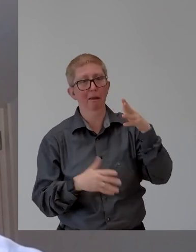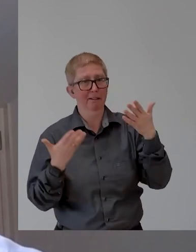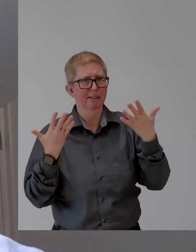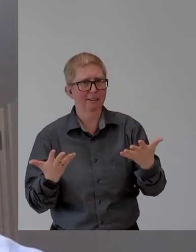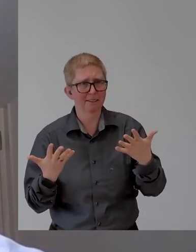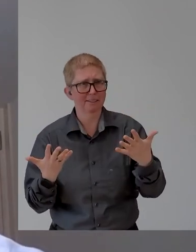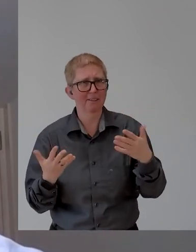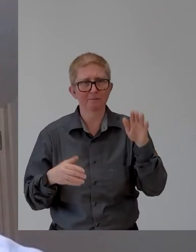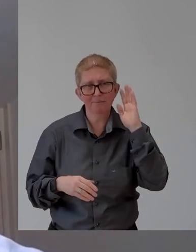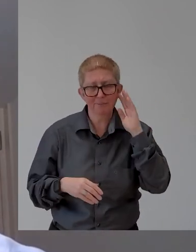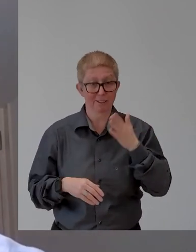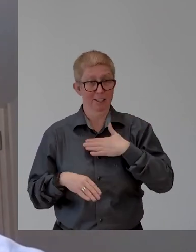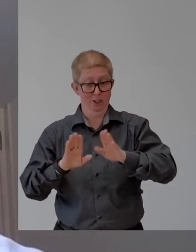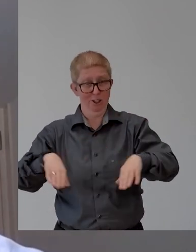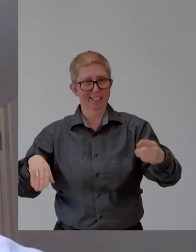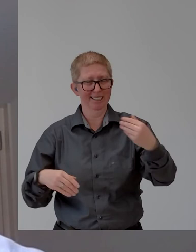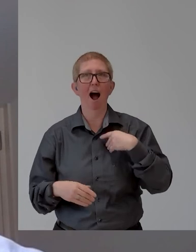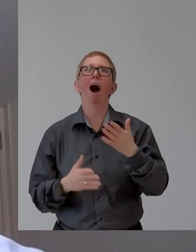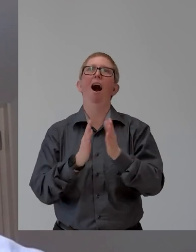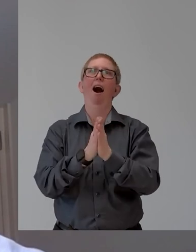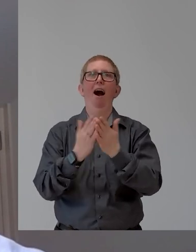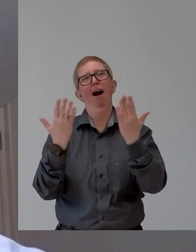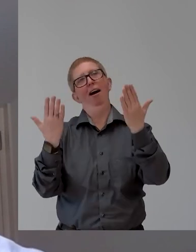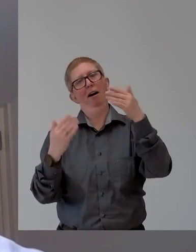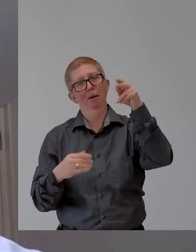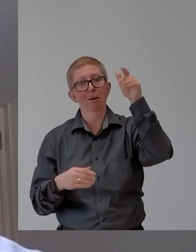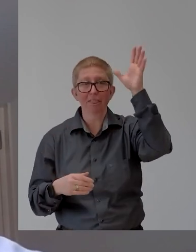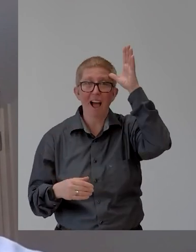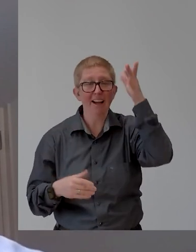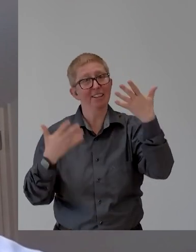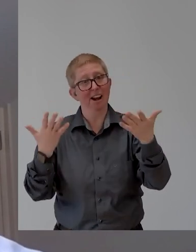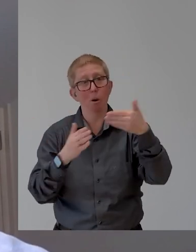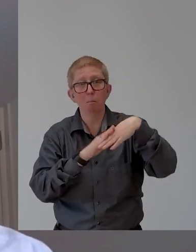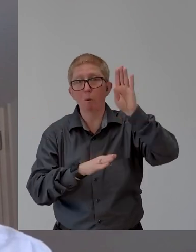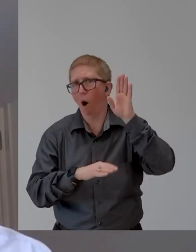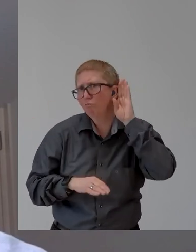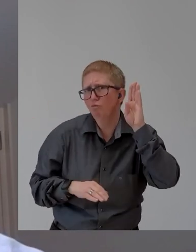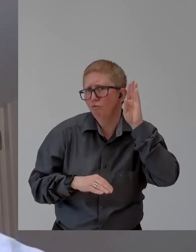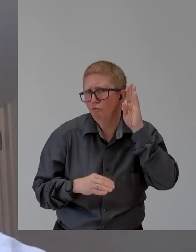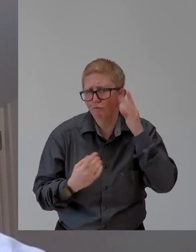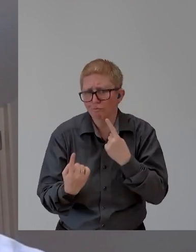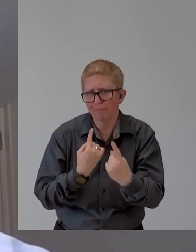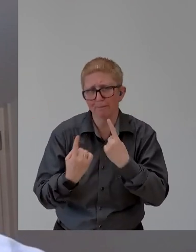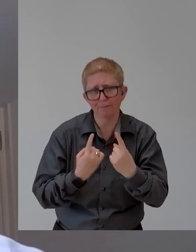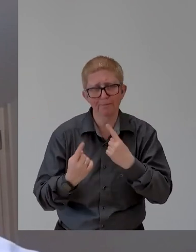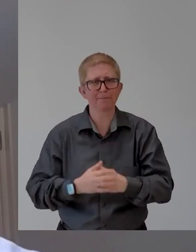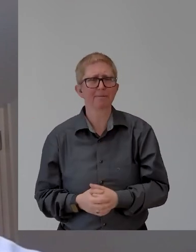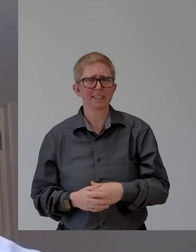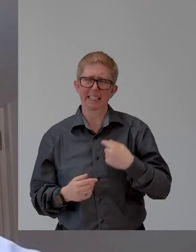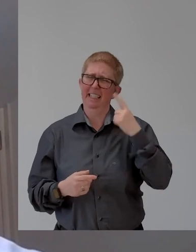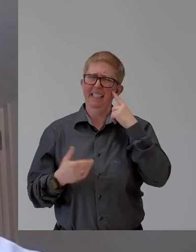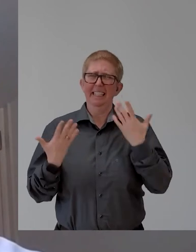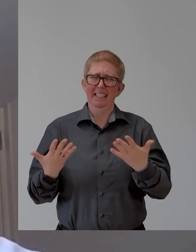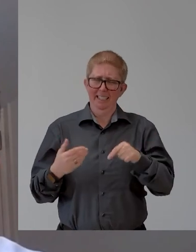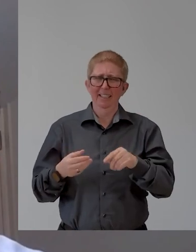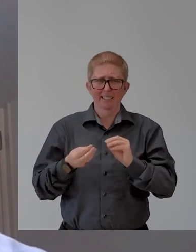yeah, you know, the experience of going through this has been humbling on many fronts. And so I, I think that helps you develop, you